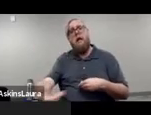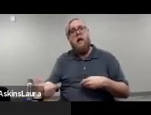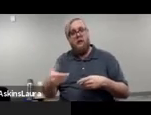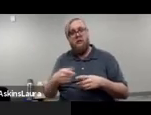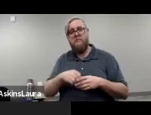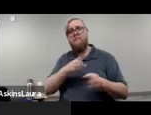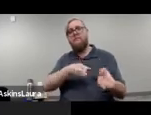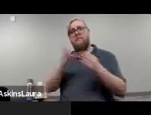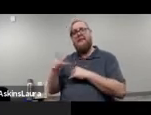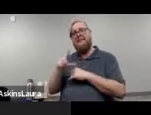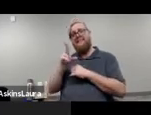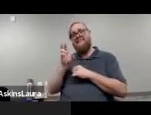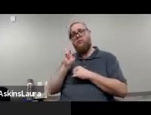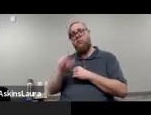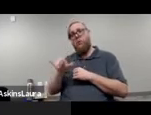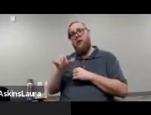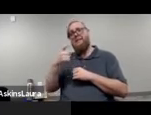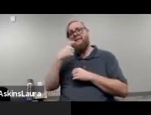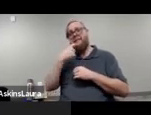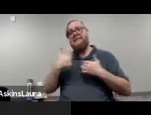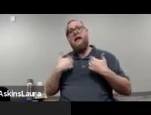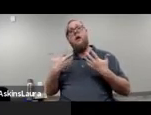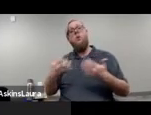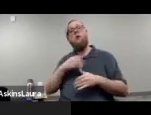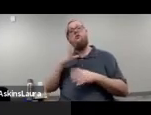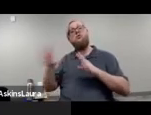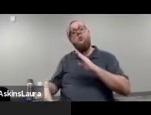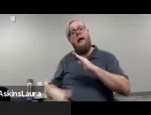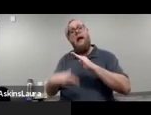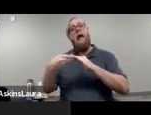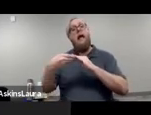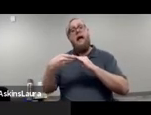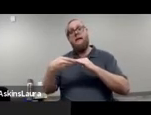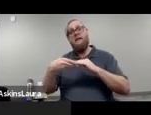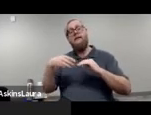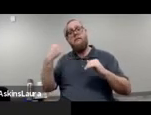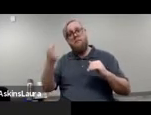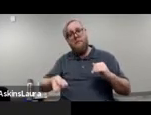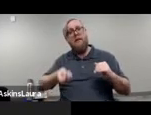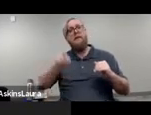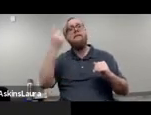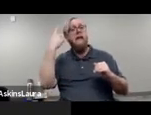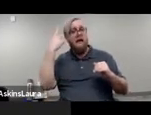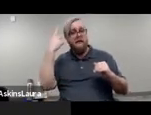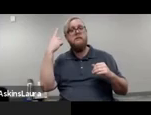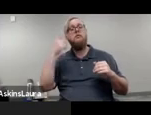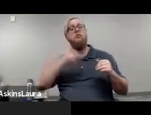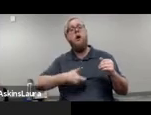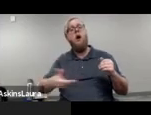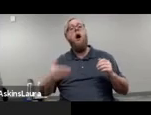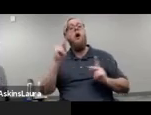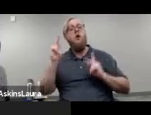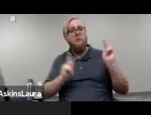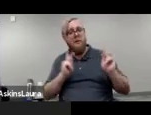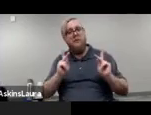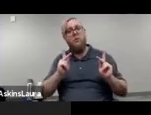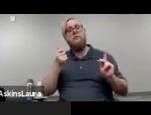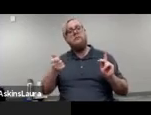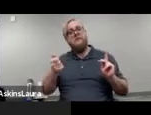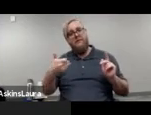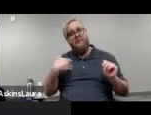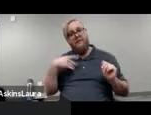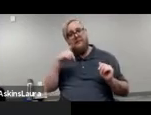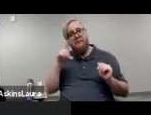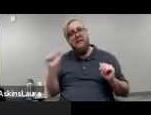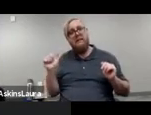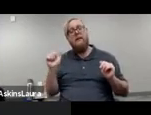Yeah, I want to end with that. You know, it makes sense, you know, to hire people with disabilities. You